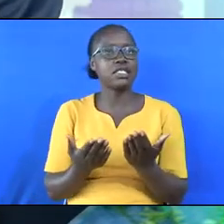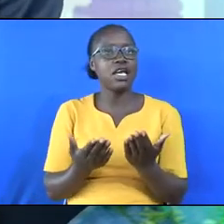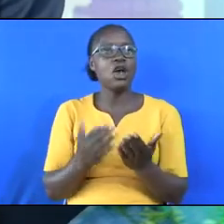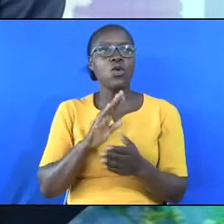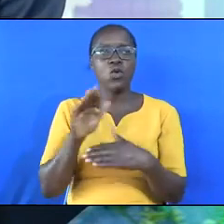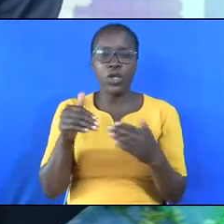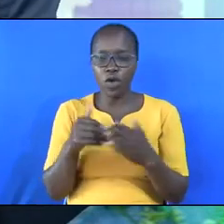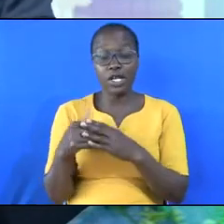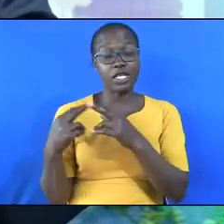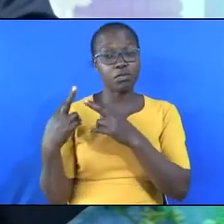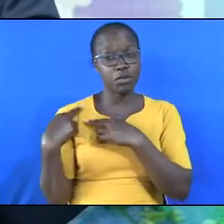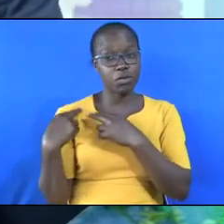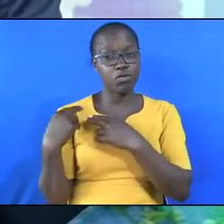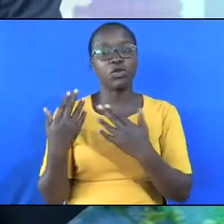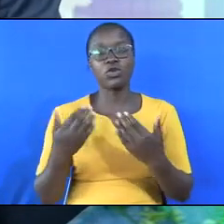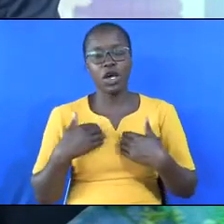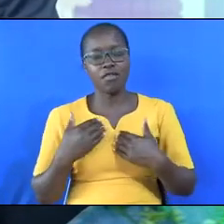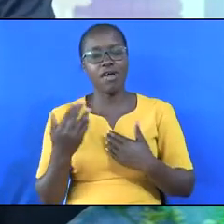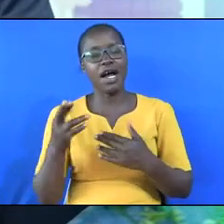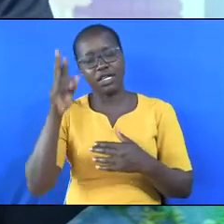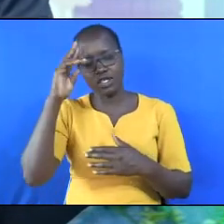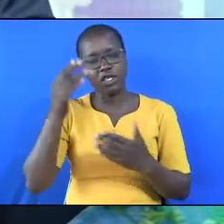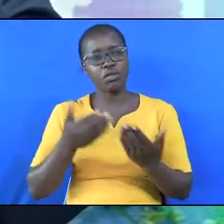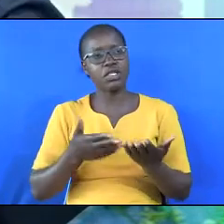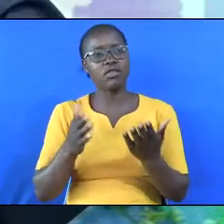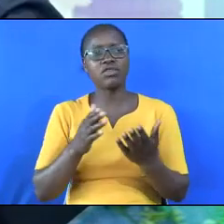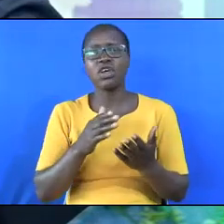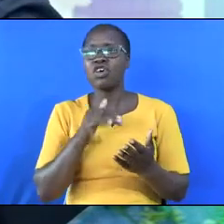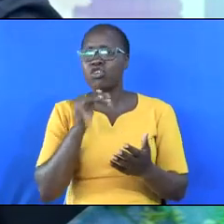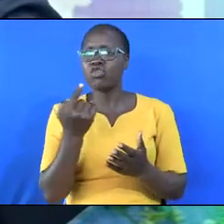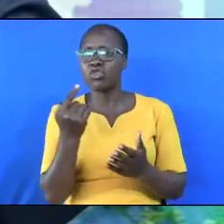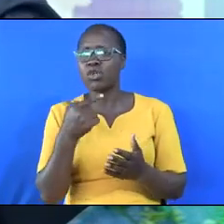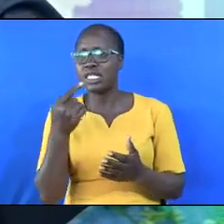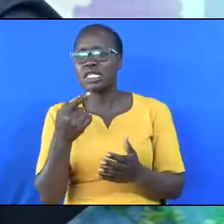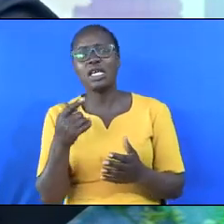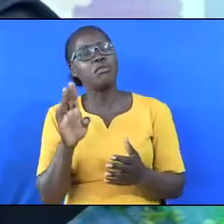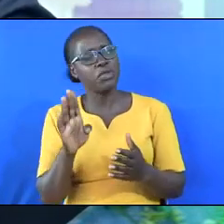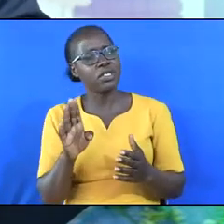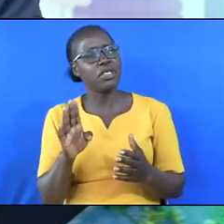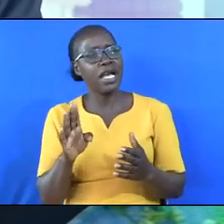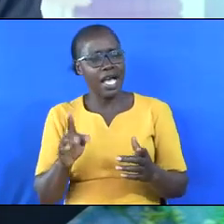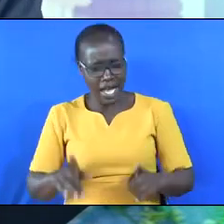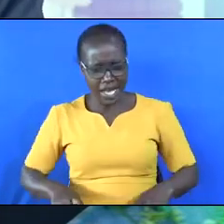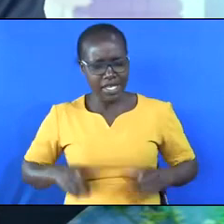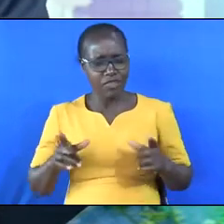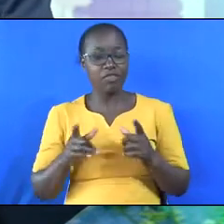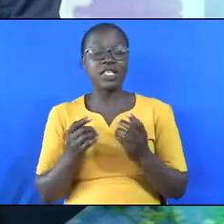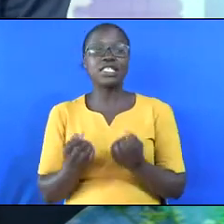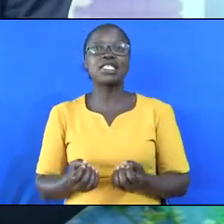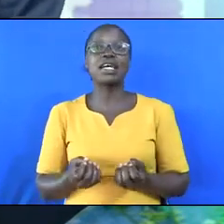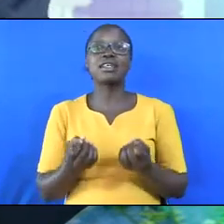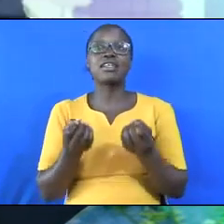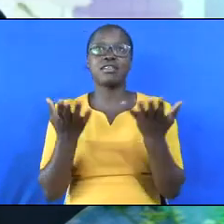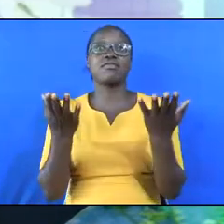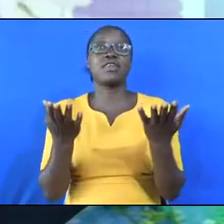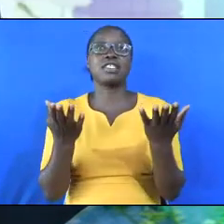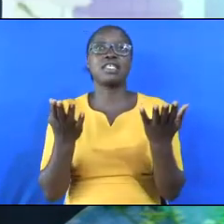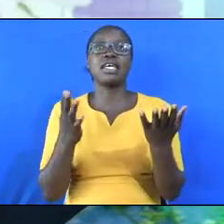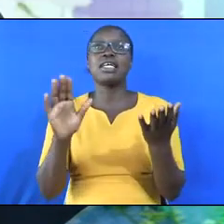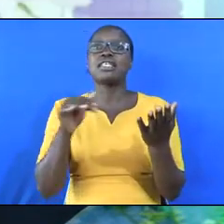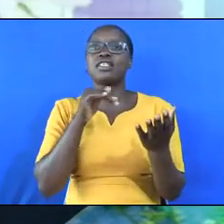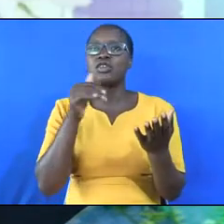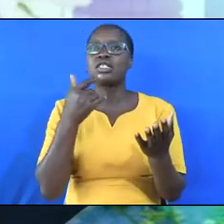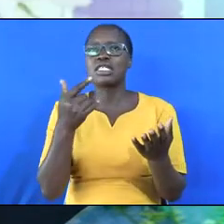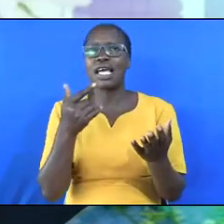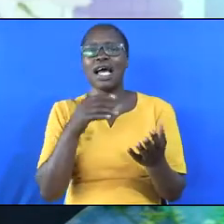sacrifice. It did not say, give him a dead sacrifice. It said, a living sacrifice. It did not say,